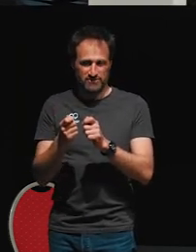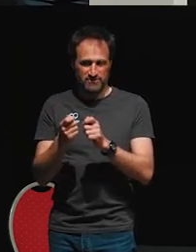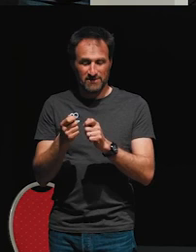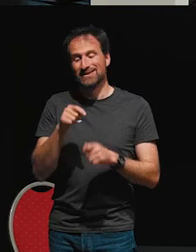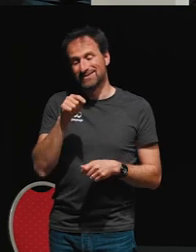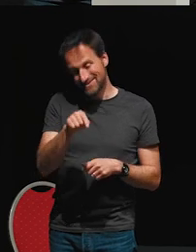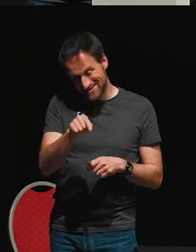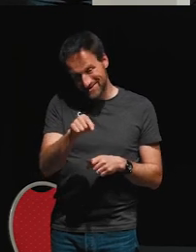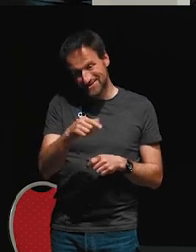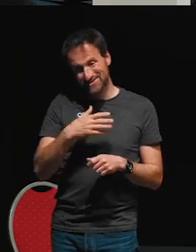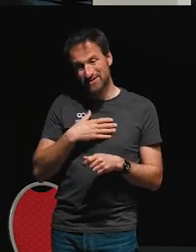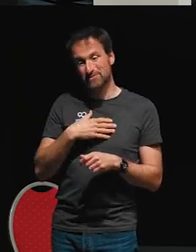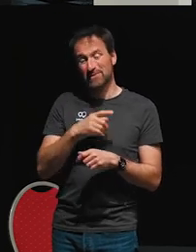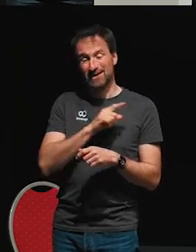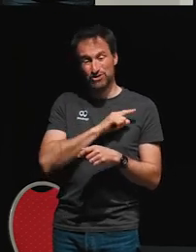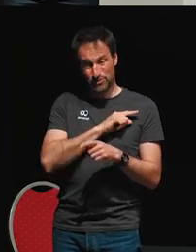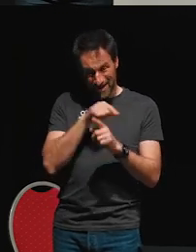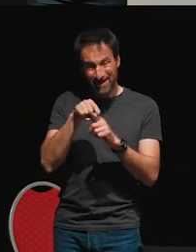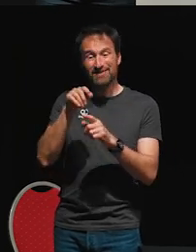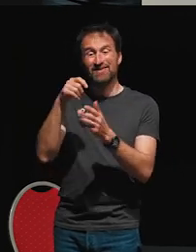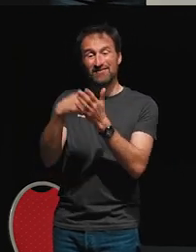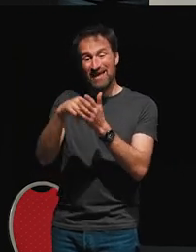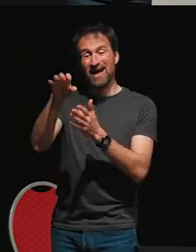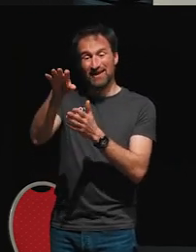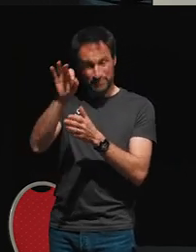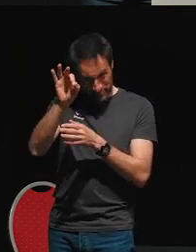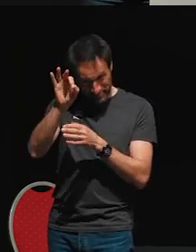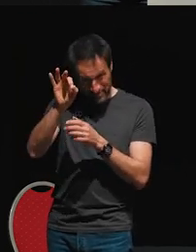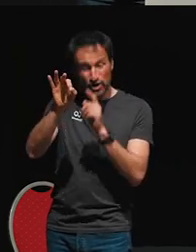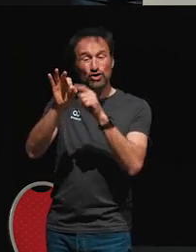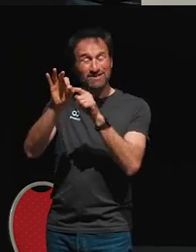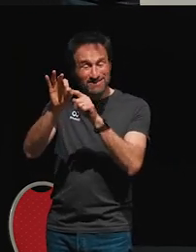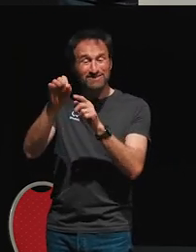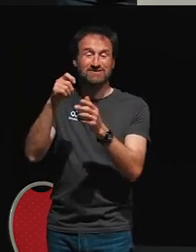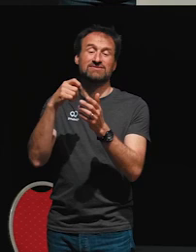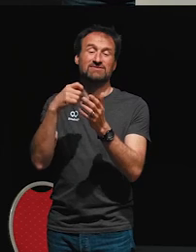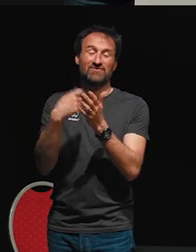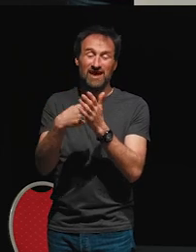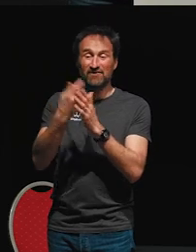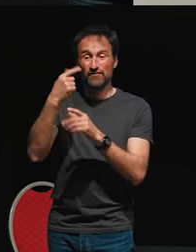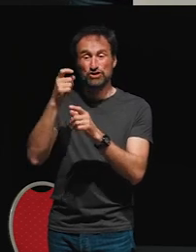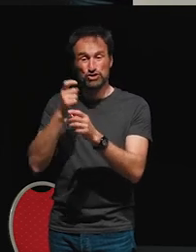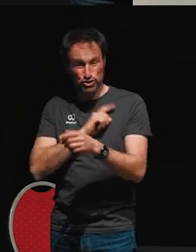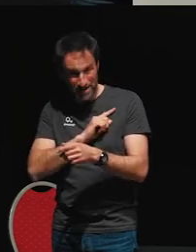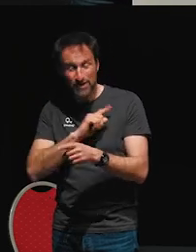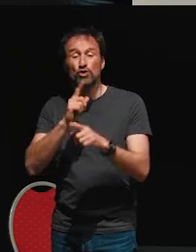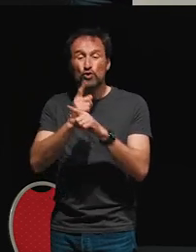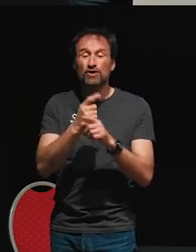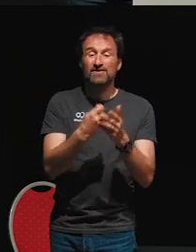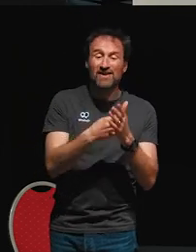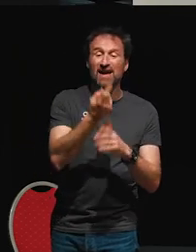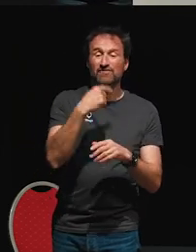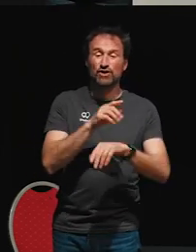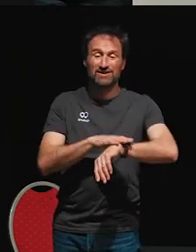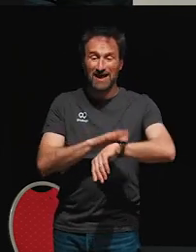and in fact what it emits is both the value from the subject and the value from the timer. So then I can use those two